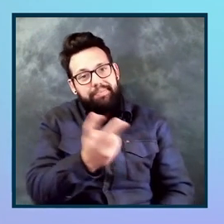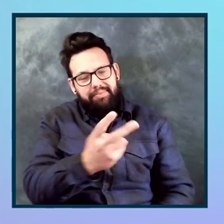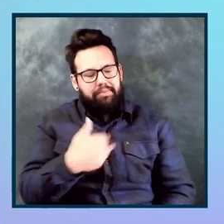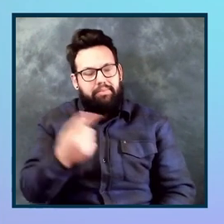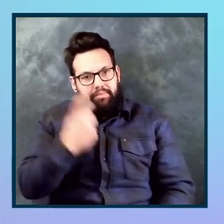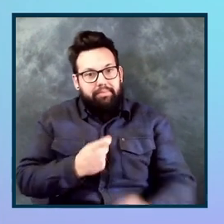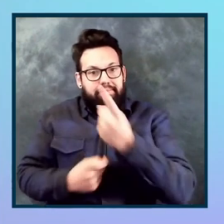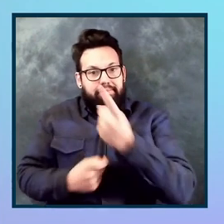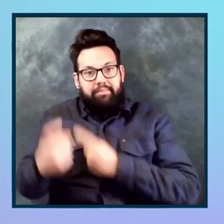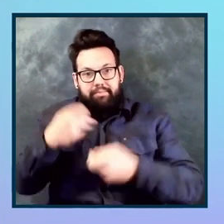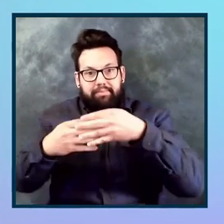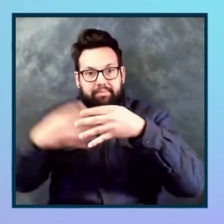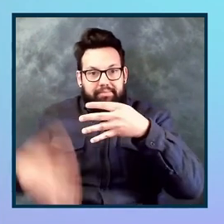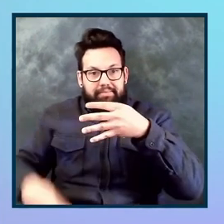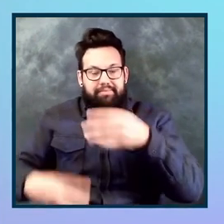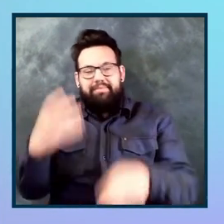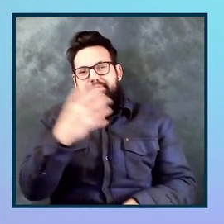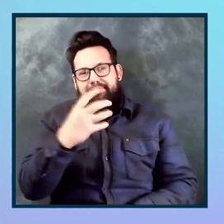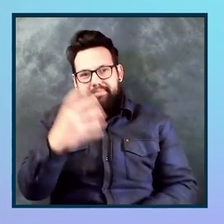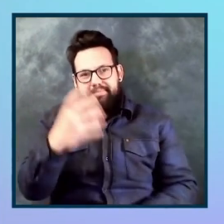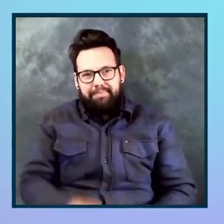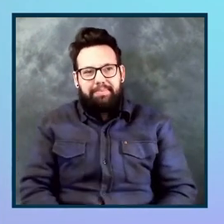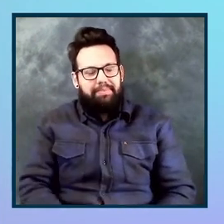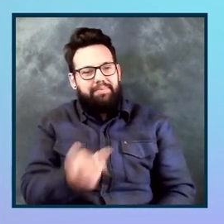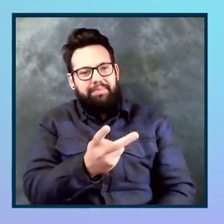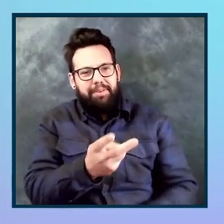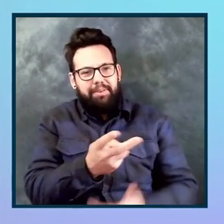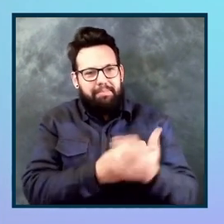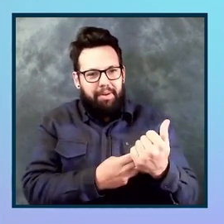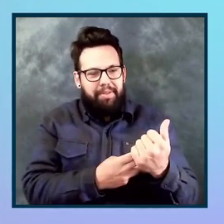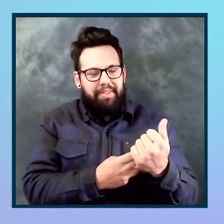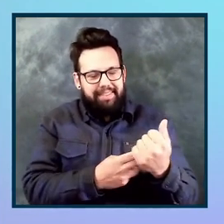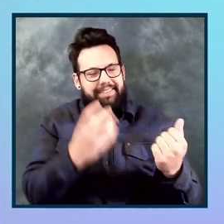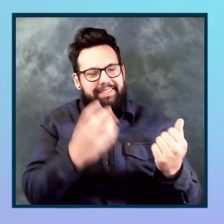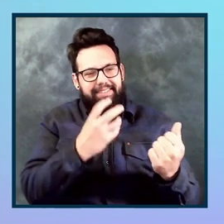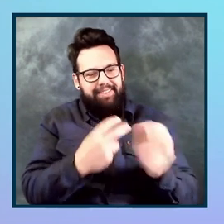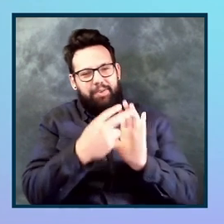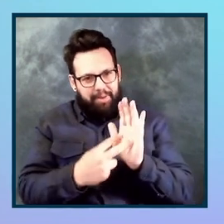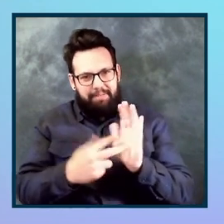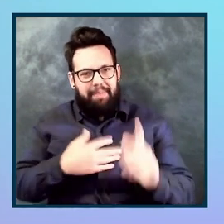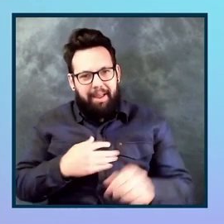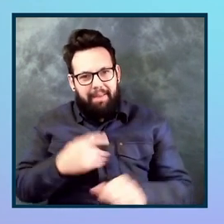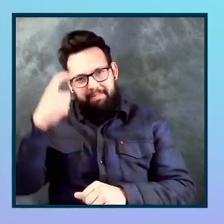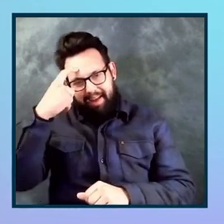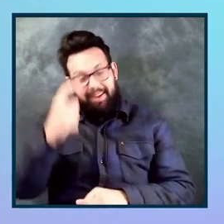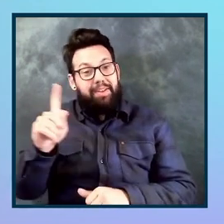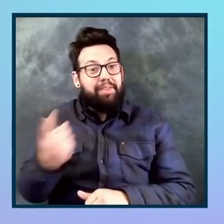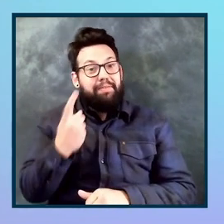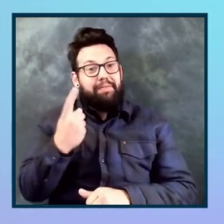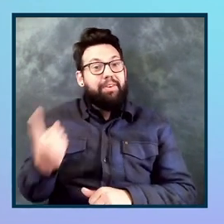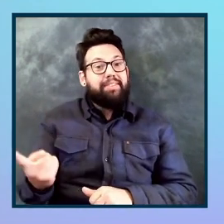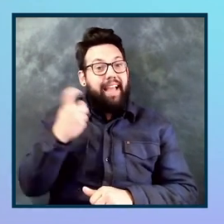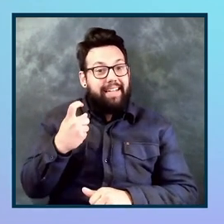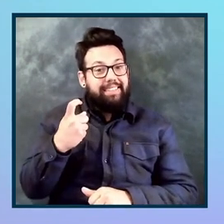questions, uh, to go over and you both must be mind readers. Cause the very first question that received the most